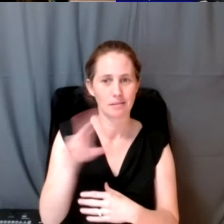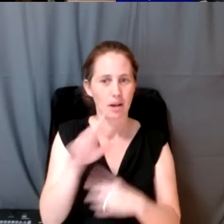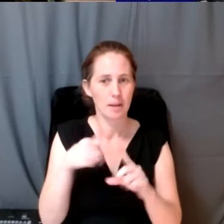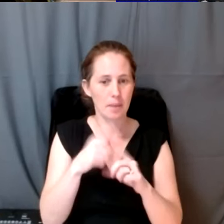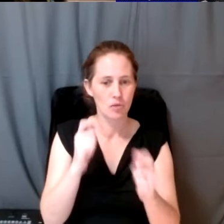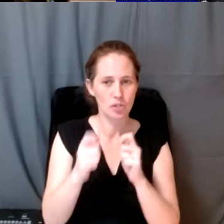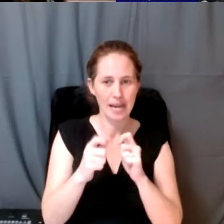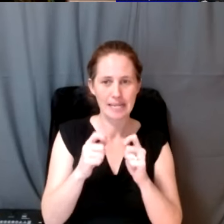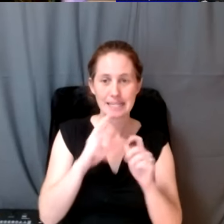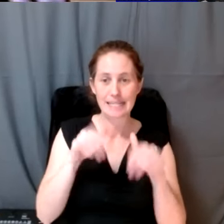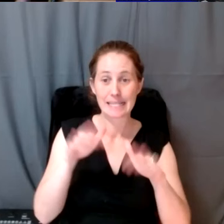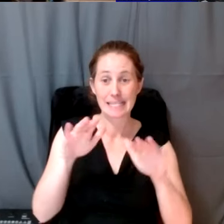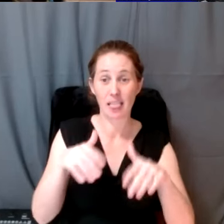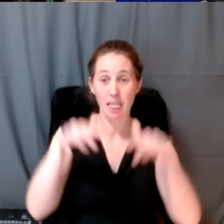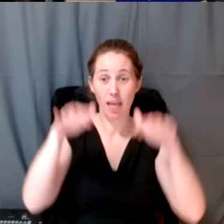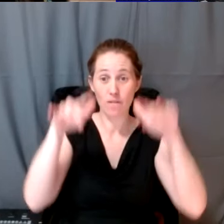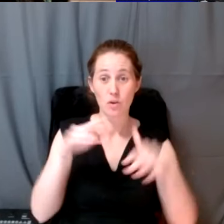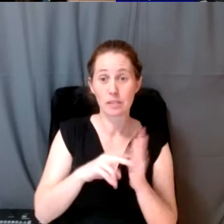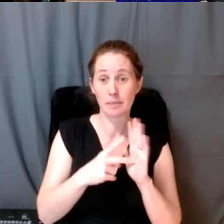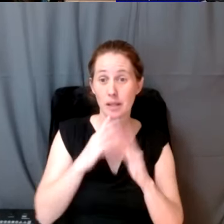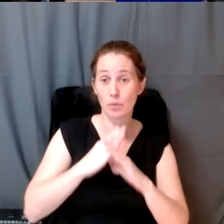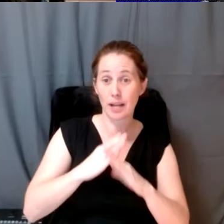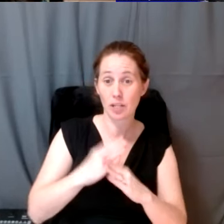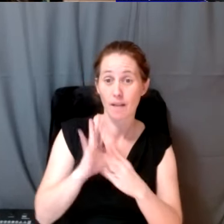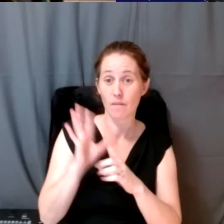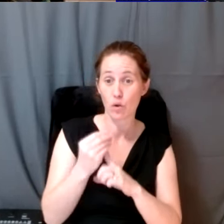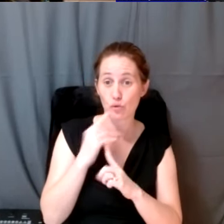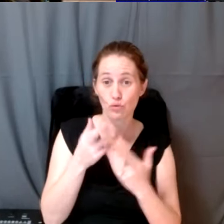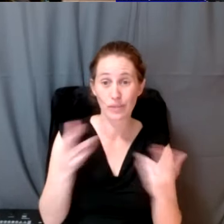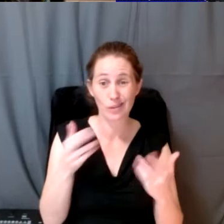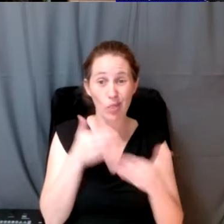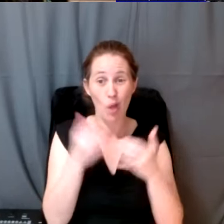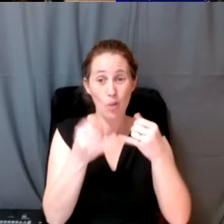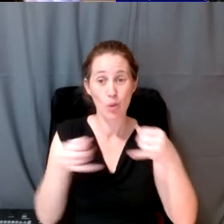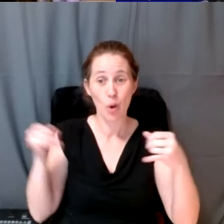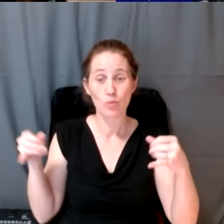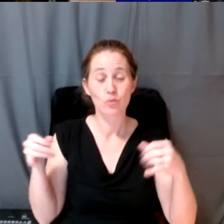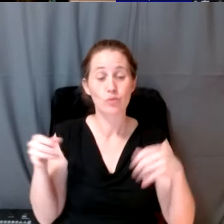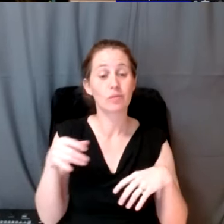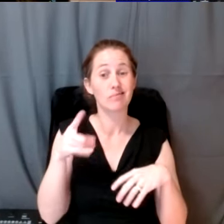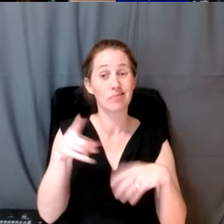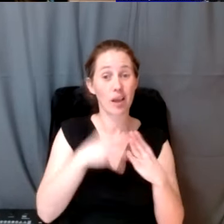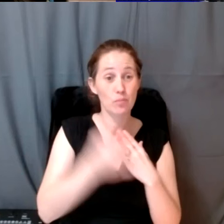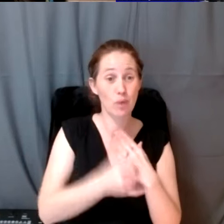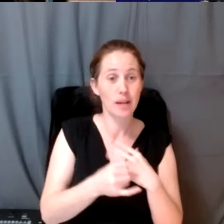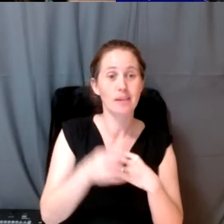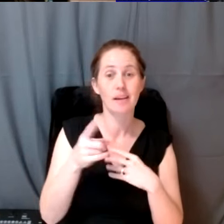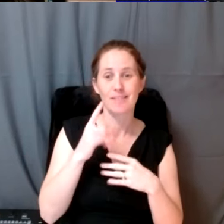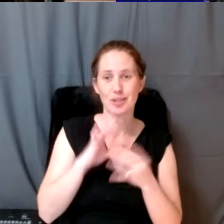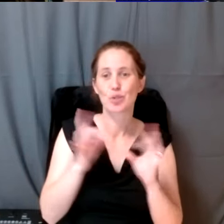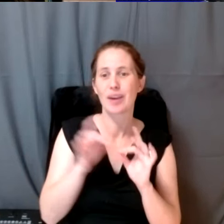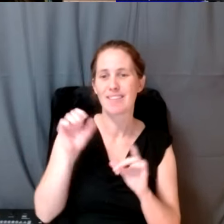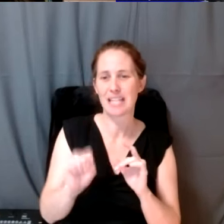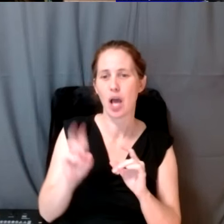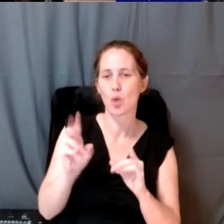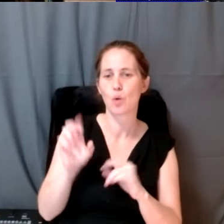changing sea levels mean for the protection of cultural resources along the coast there. And that project of the story of Southwind was really